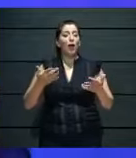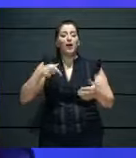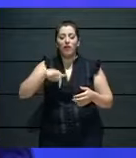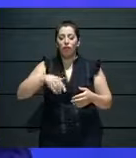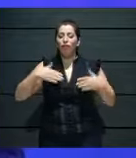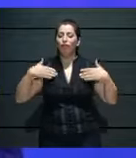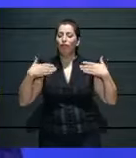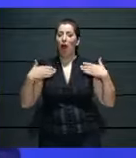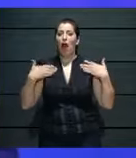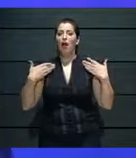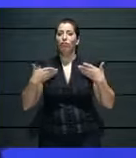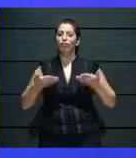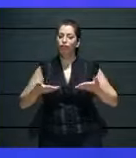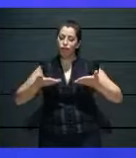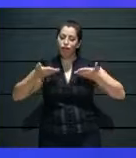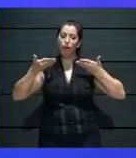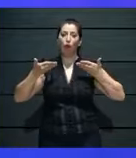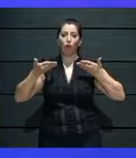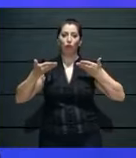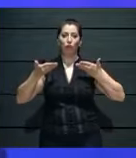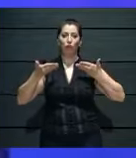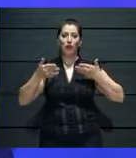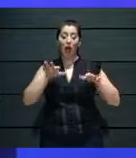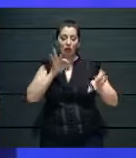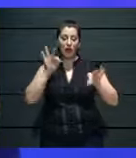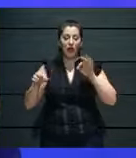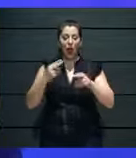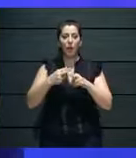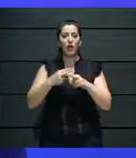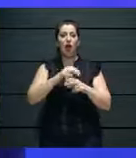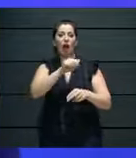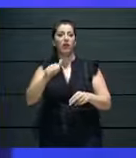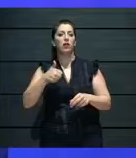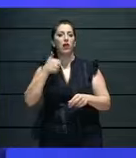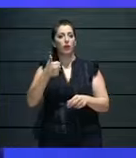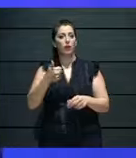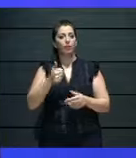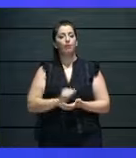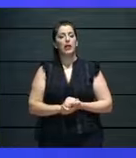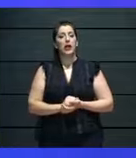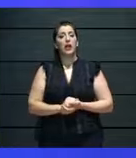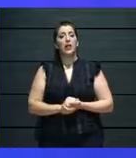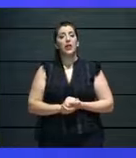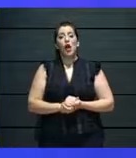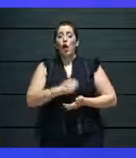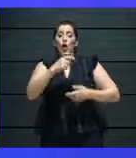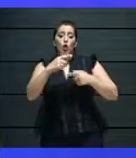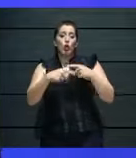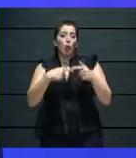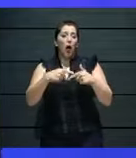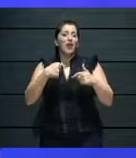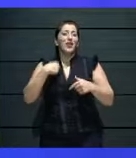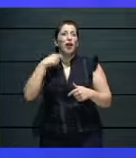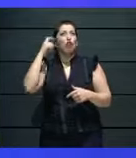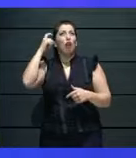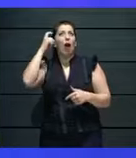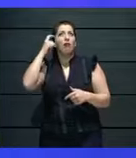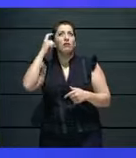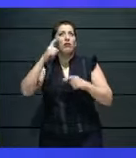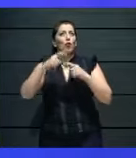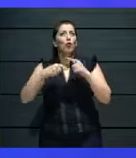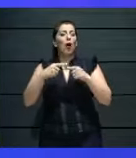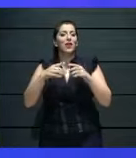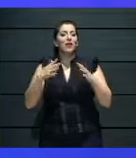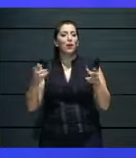I haven't said this myself. I've heard it on several international platforms, which I make sure to attend.